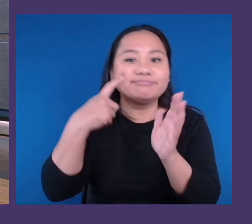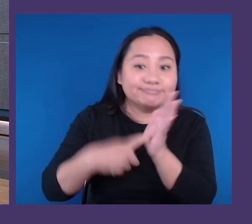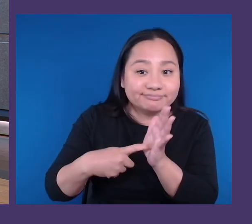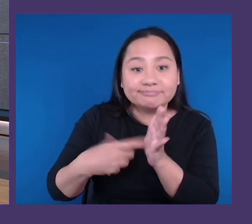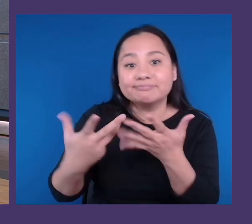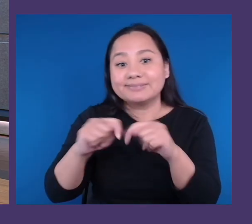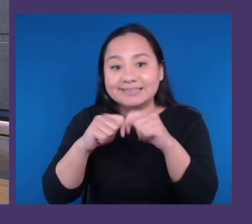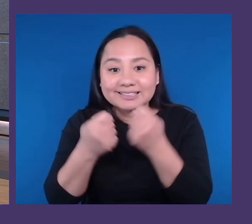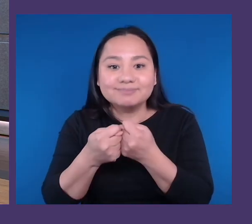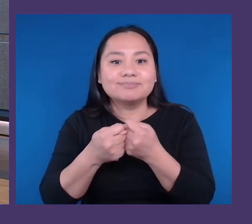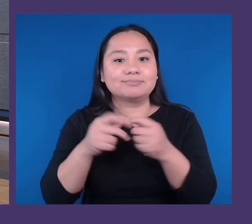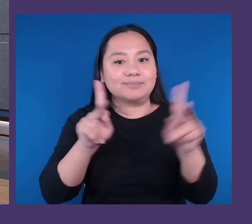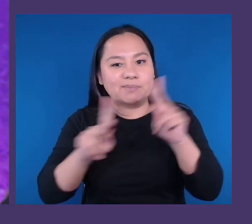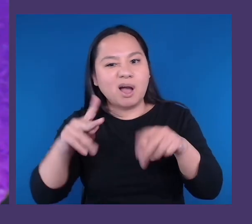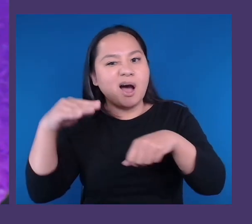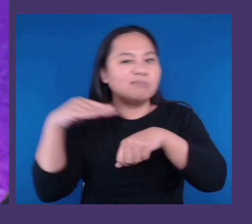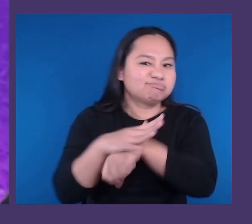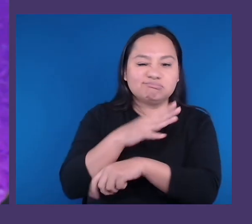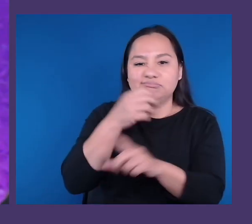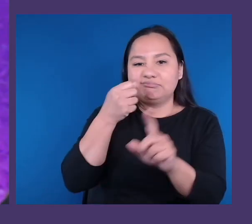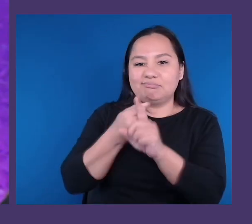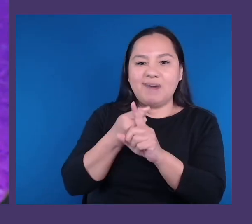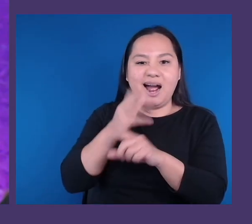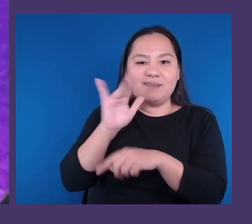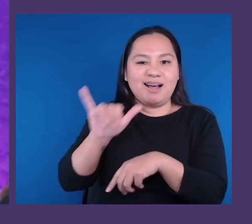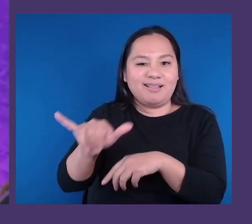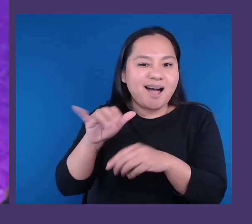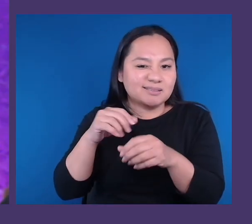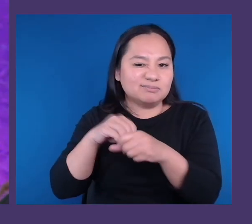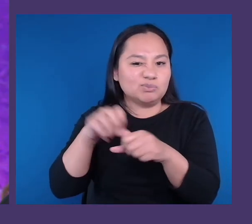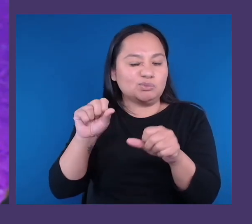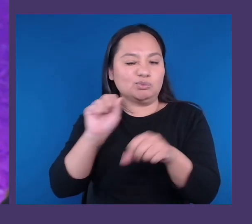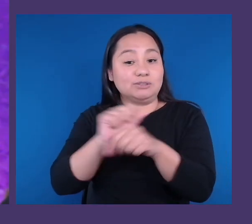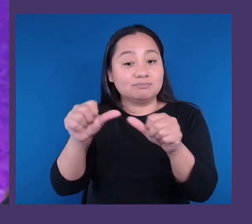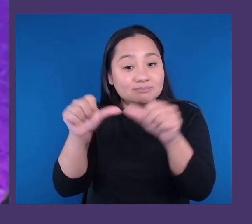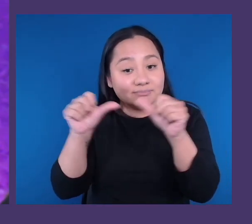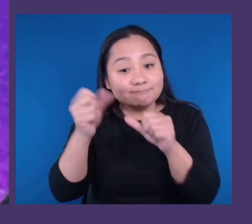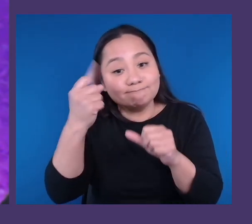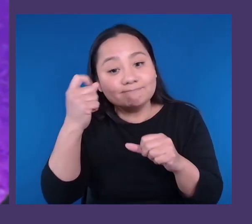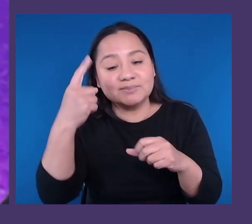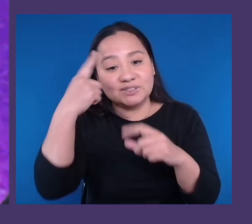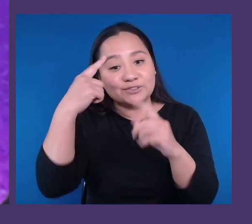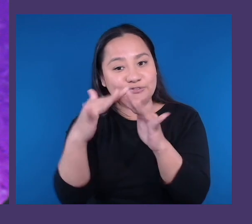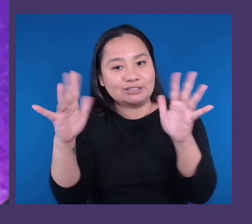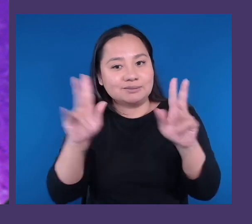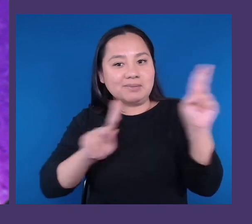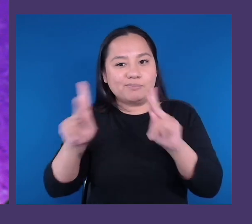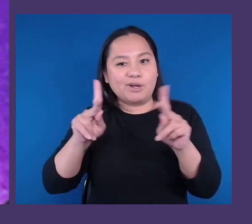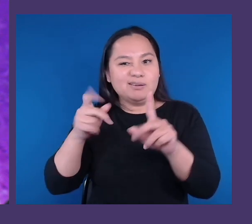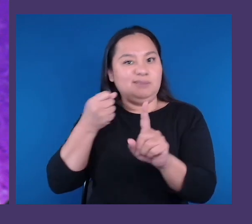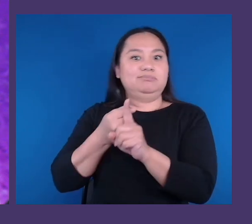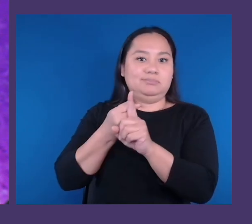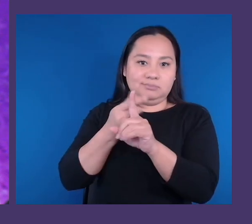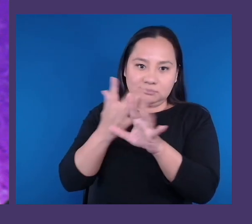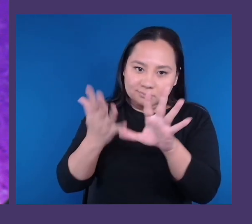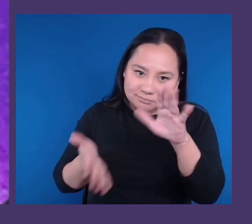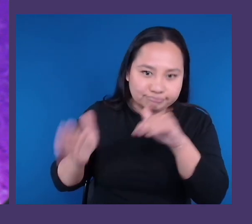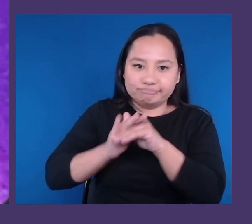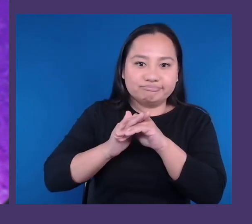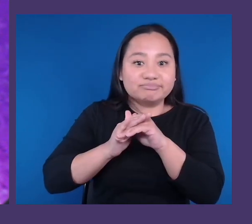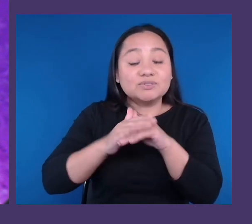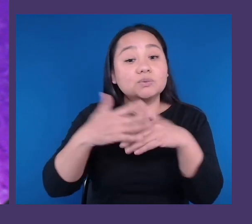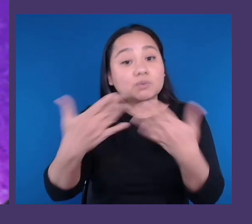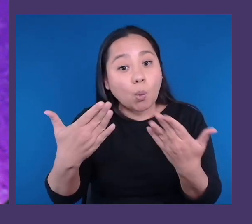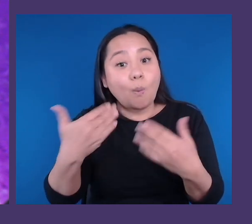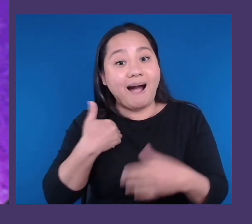the workplace, but neurodivergent individuals are affected by that even more so. And so, a tool like Copilot can, for